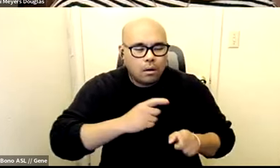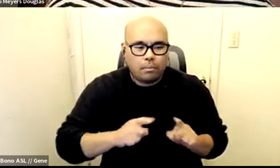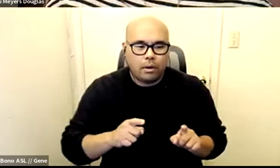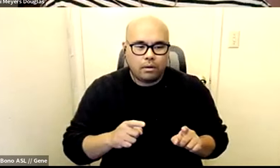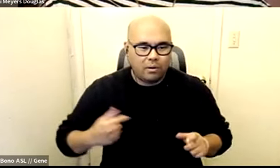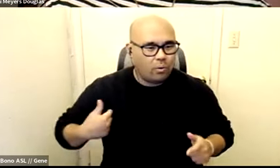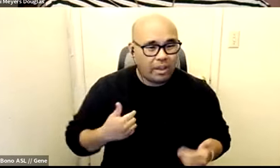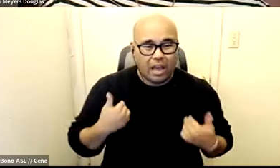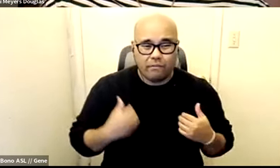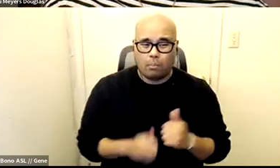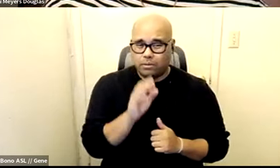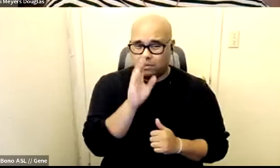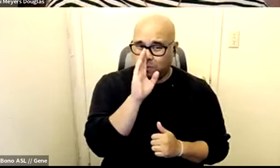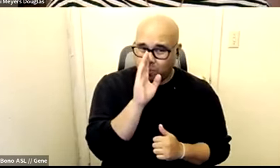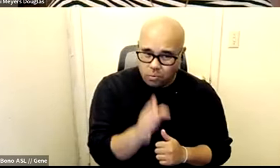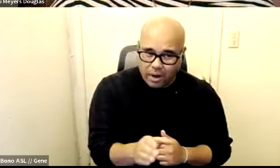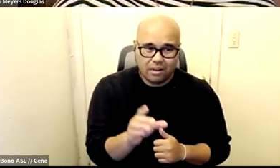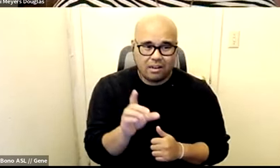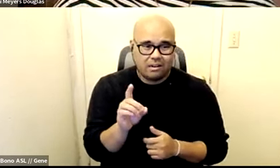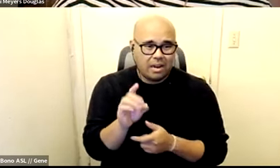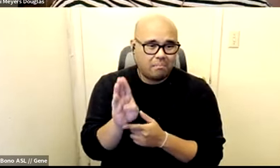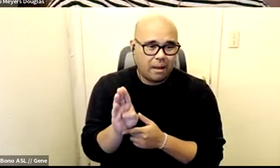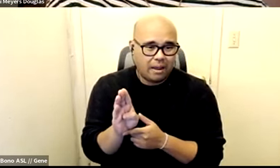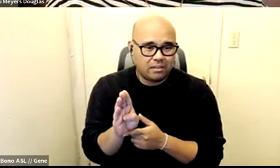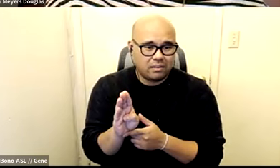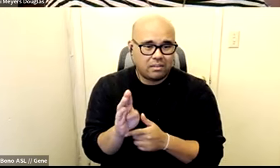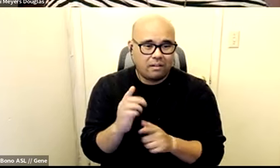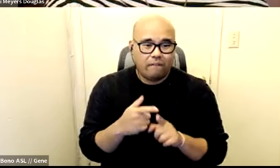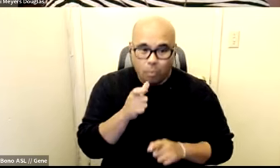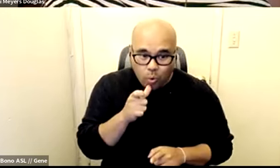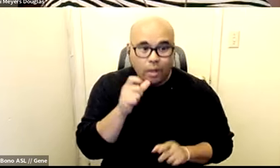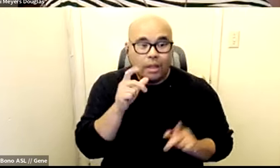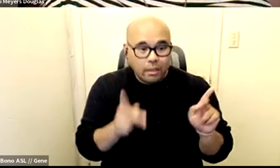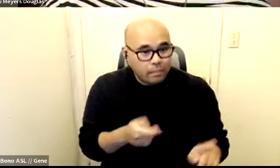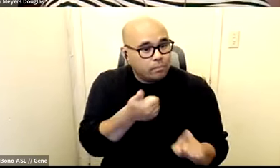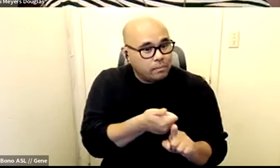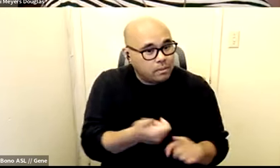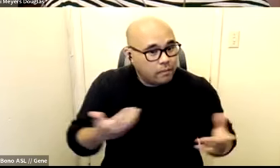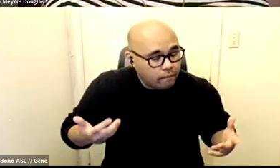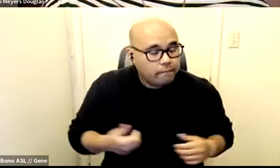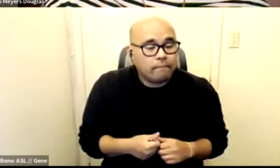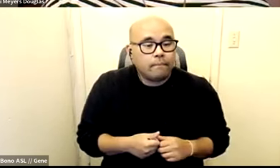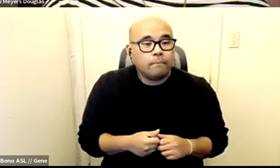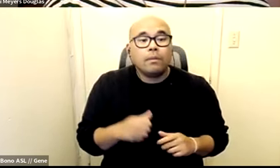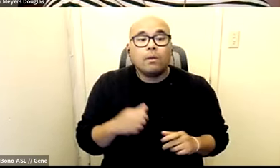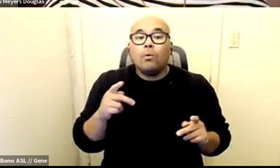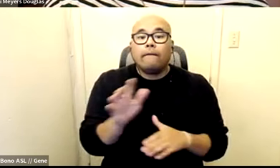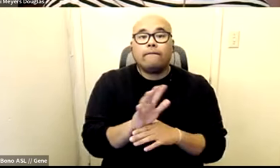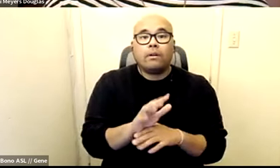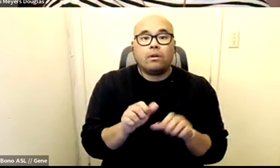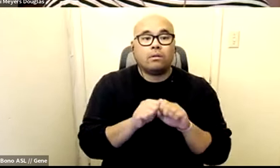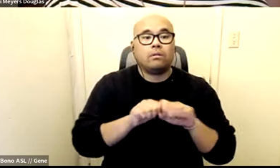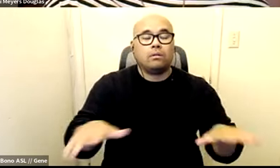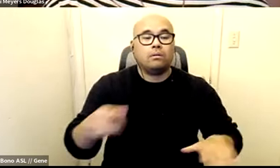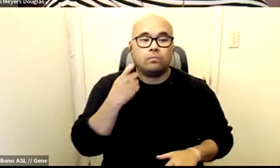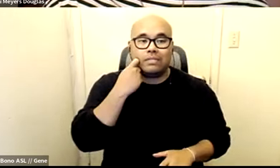most direct data source about what people need which is the people themselves right like there was uh you know video that they came out recently of